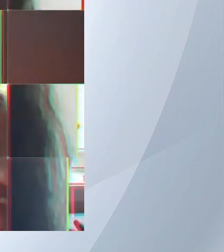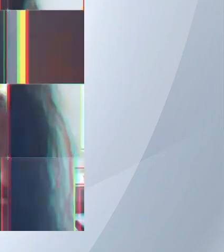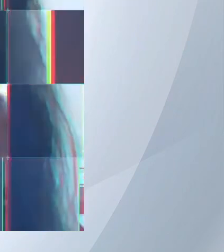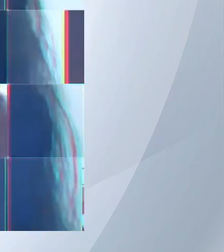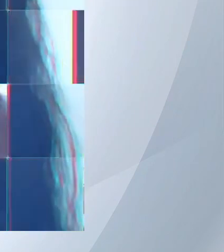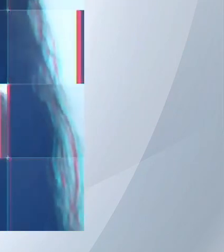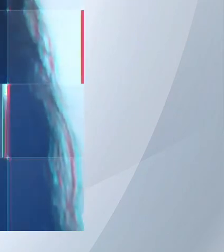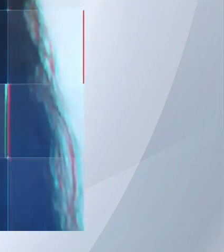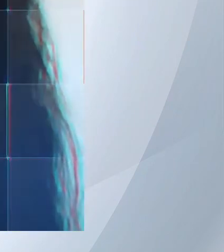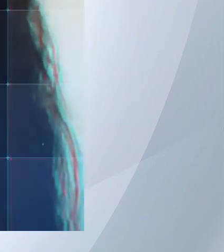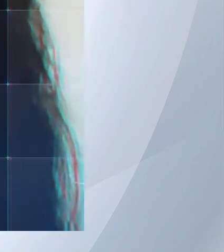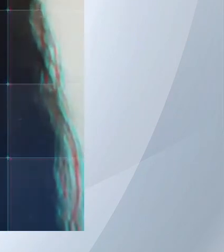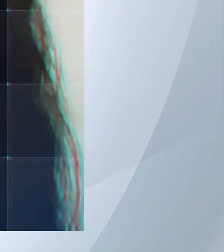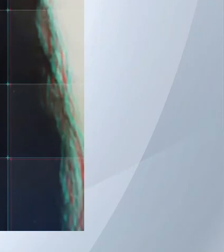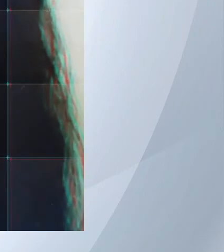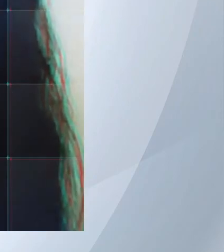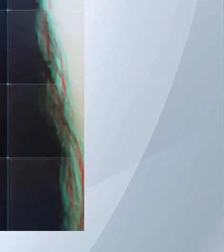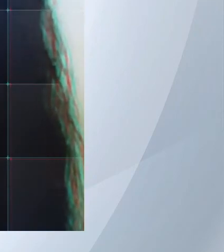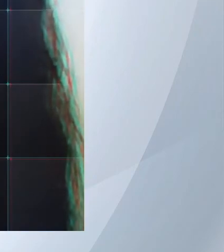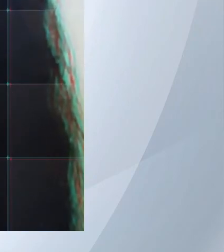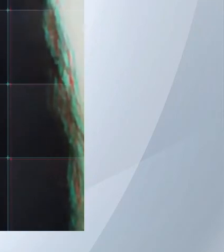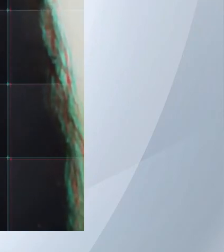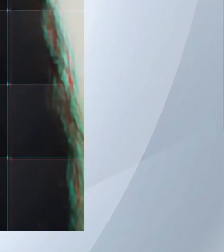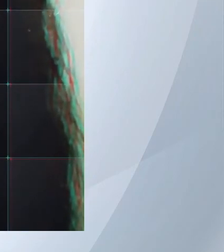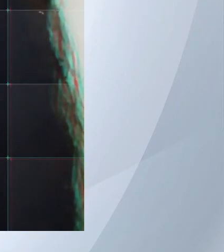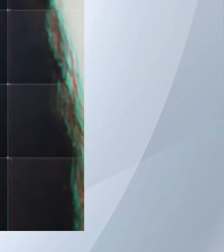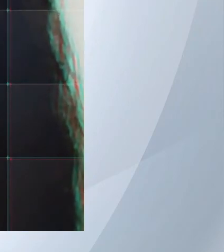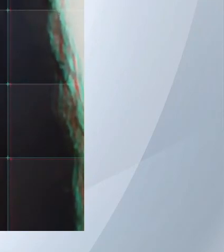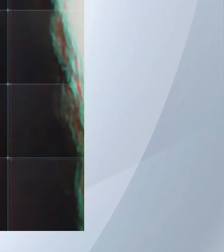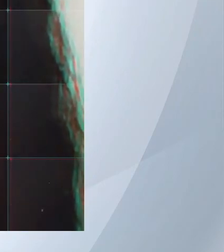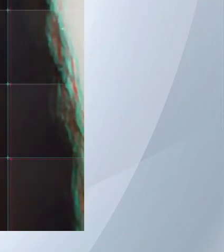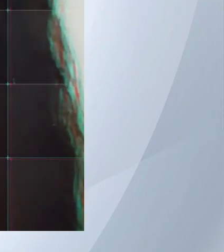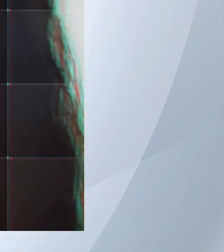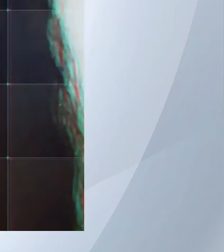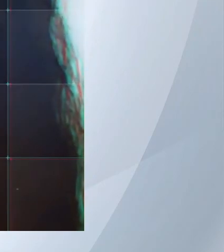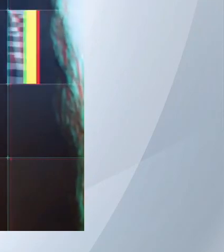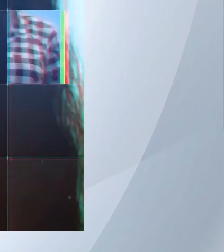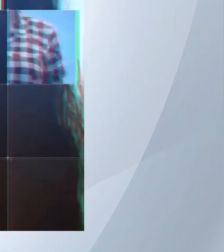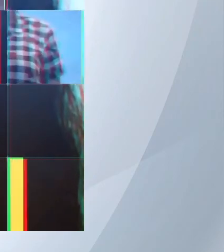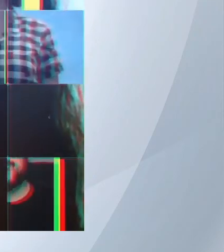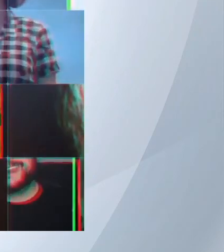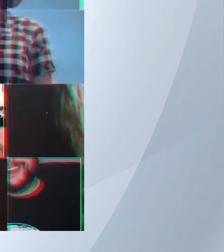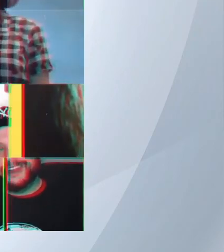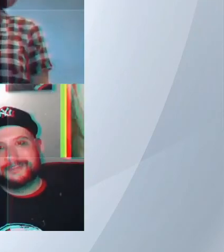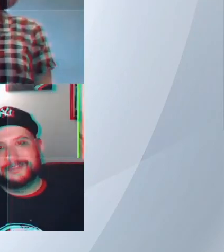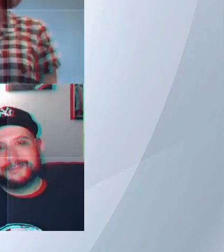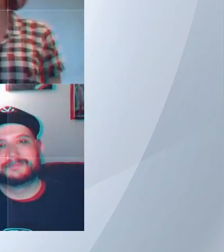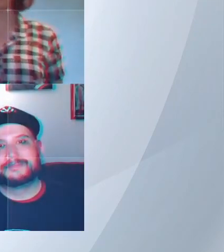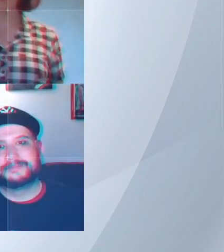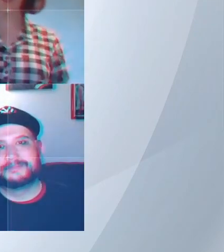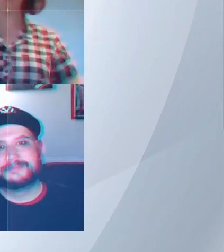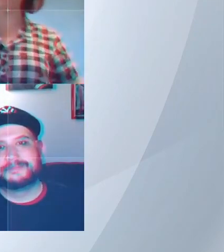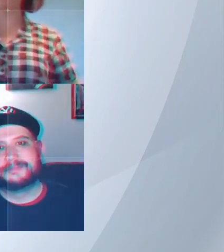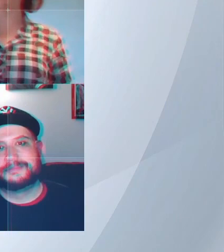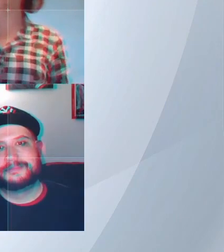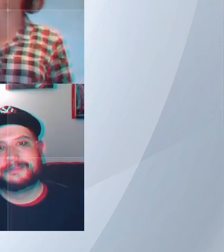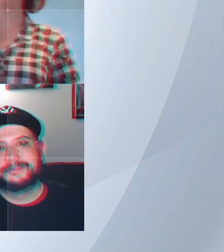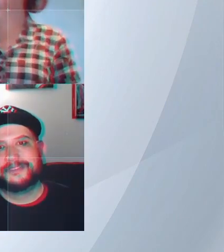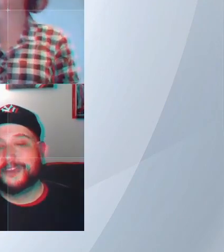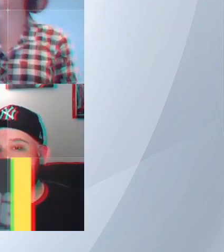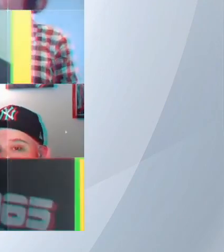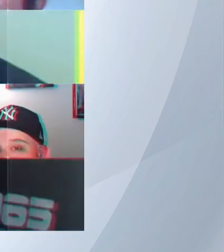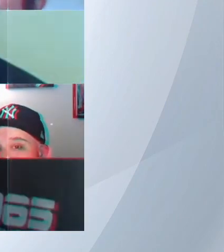Hello. Hi. Hi. I'm from Australia. From Japan. Hello. name Fuwa Takayuki.